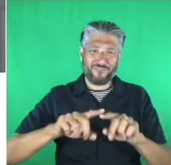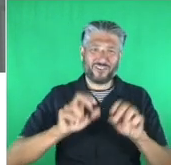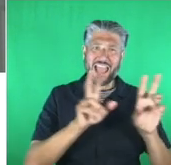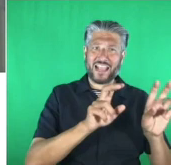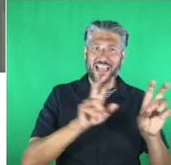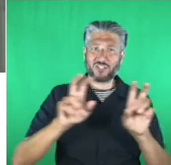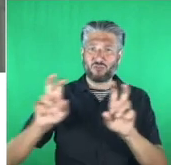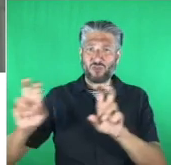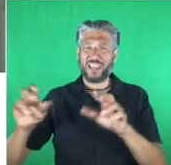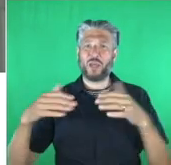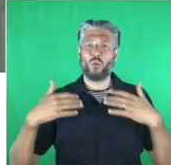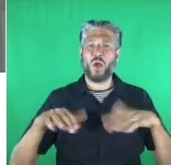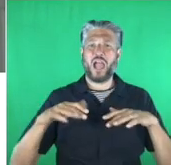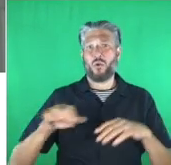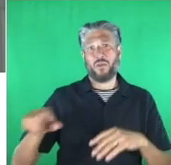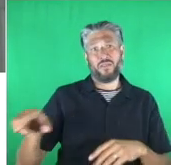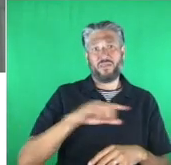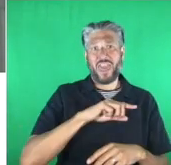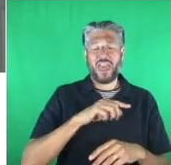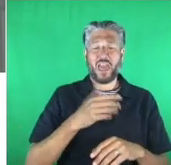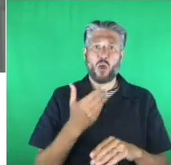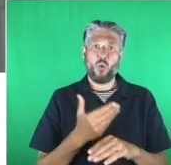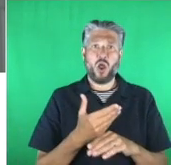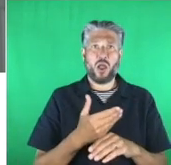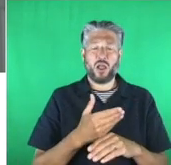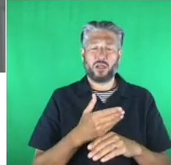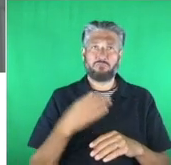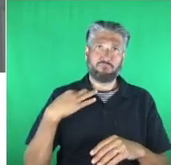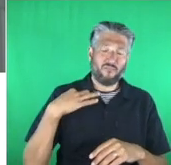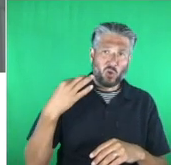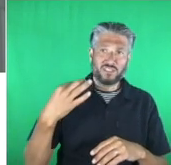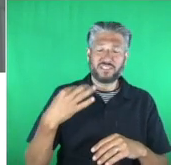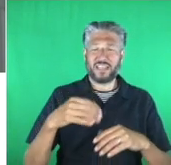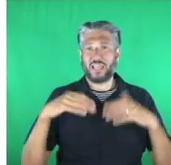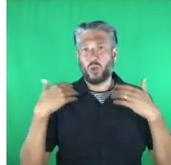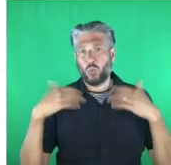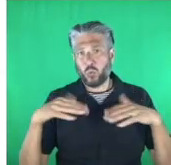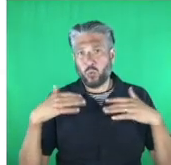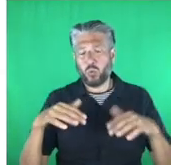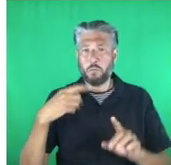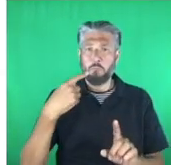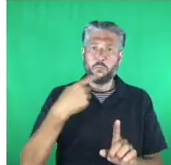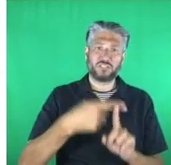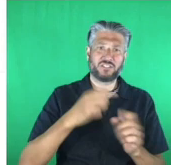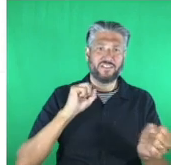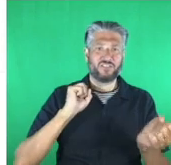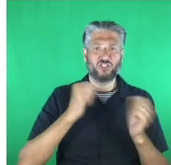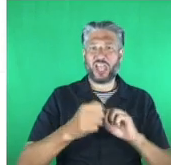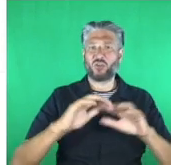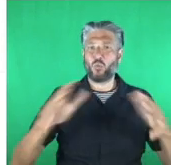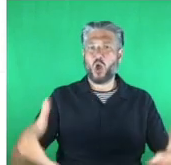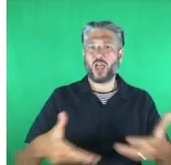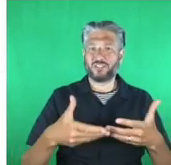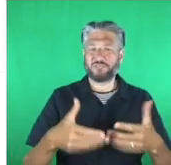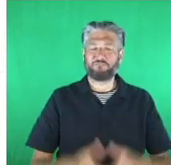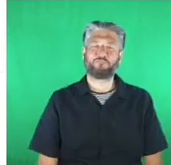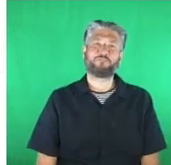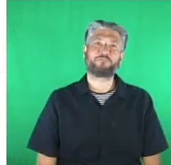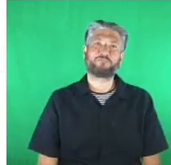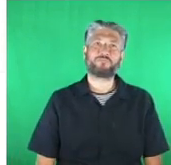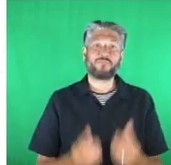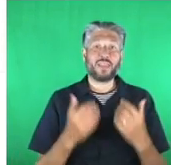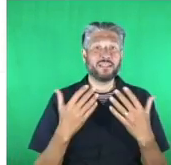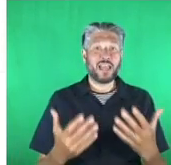things that demonstrate the power of technology to make a positive difference in the world. And now to announce the workplace inclusion